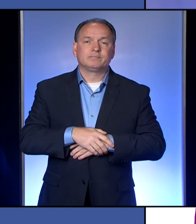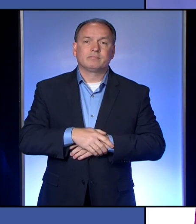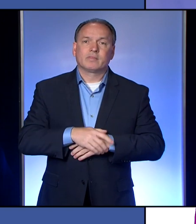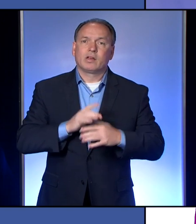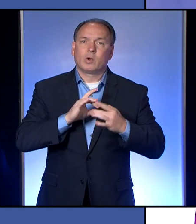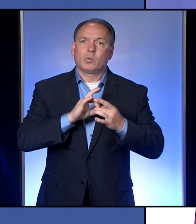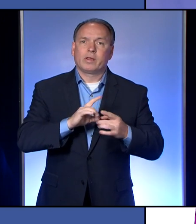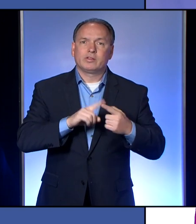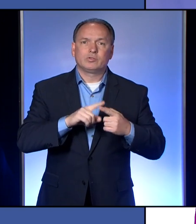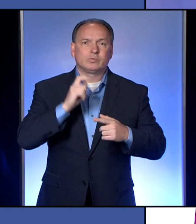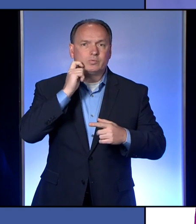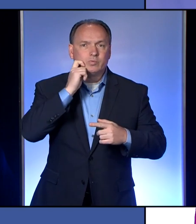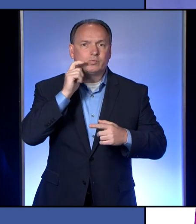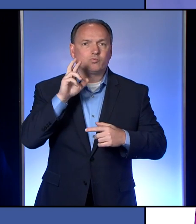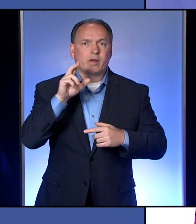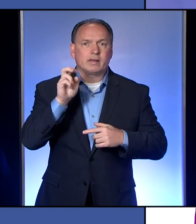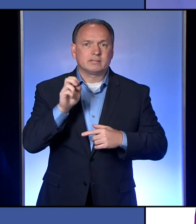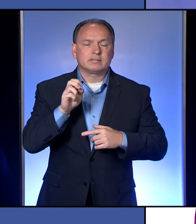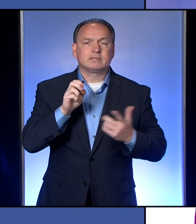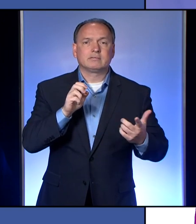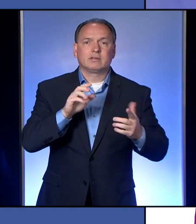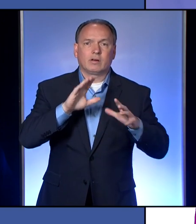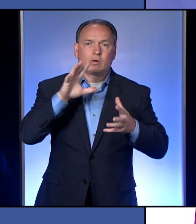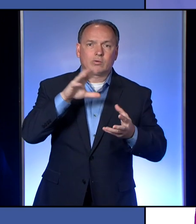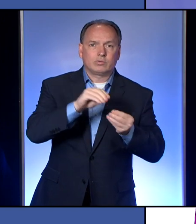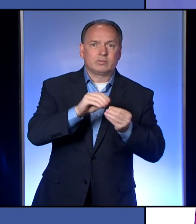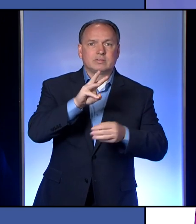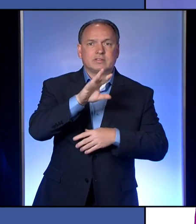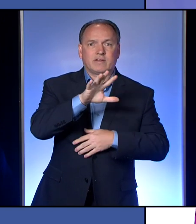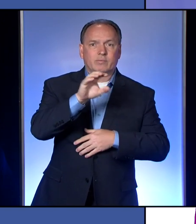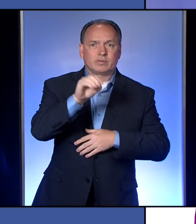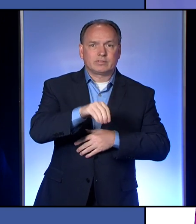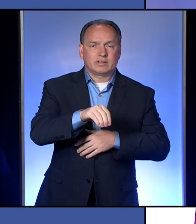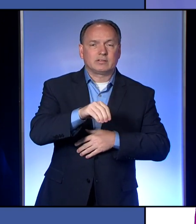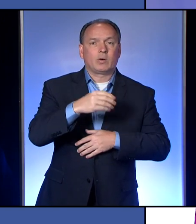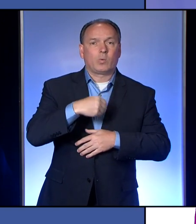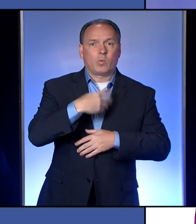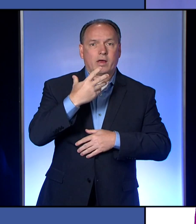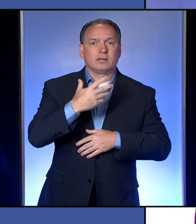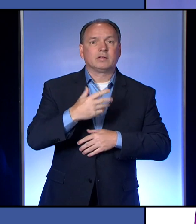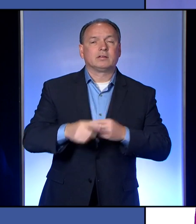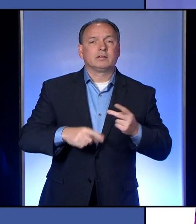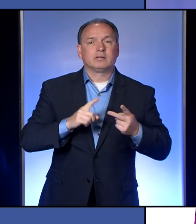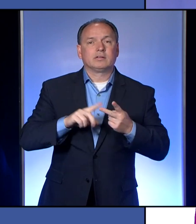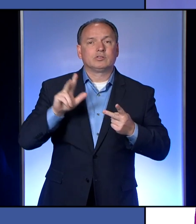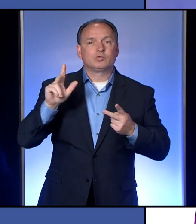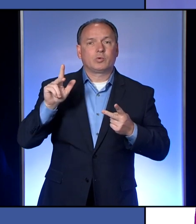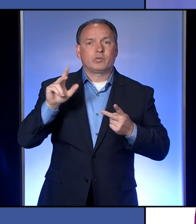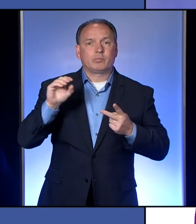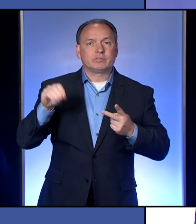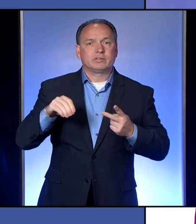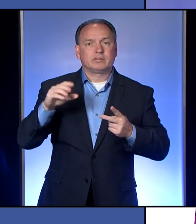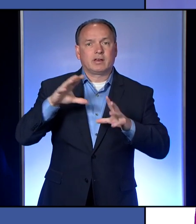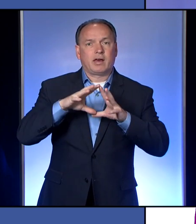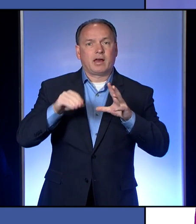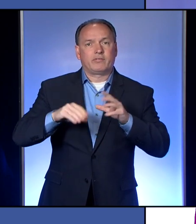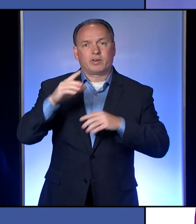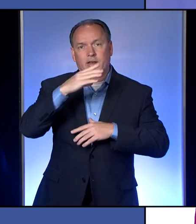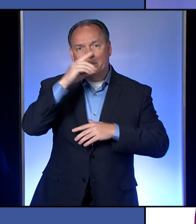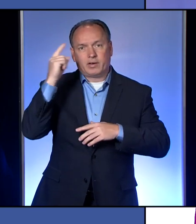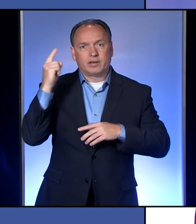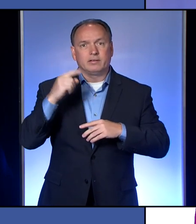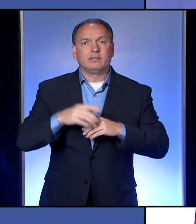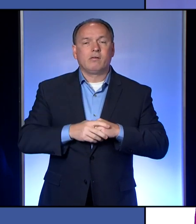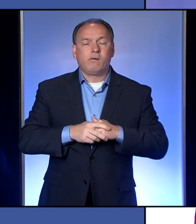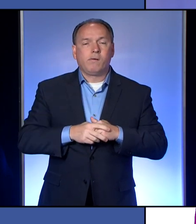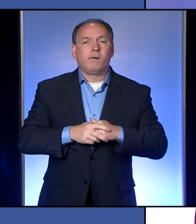52% our total cases, we have 65% who are white, 23% African-American or black